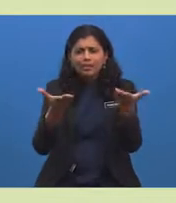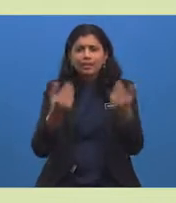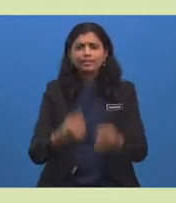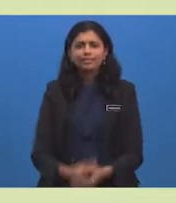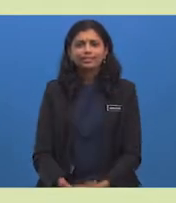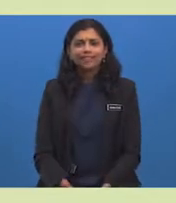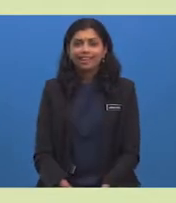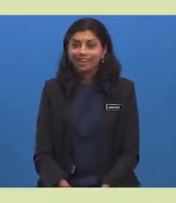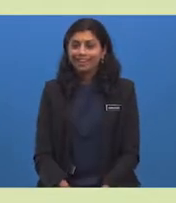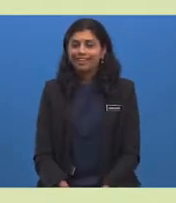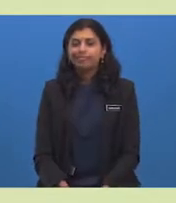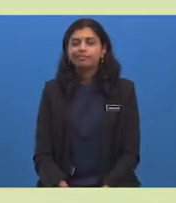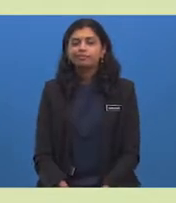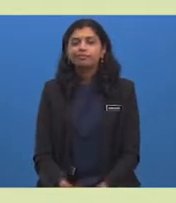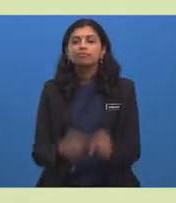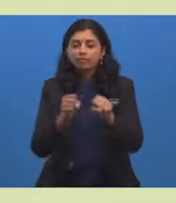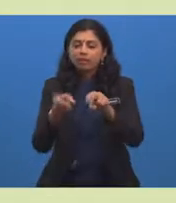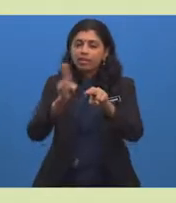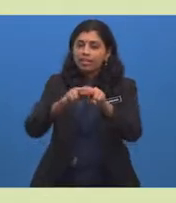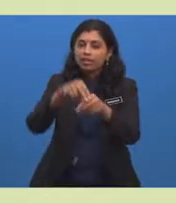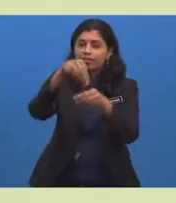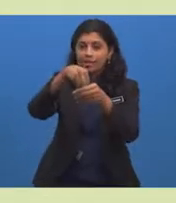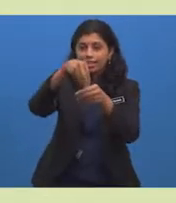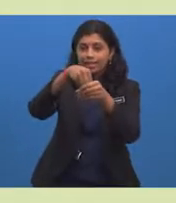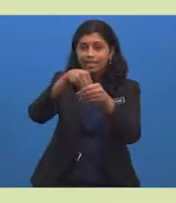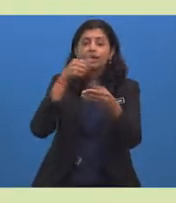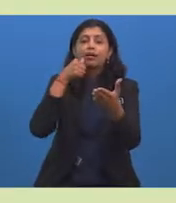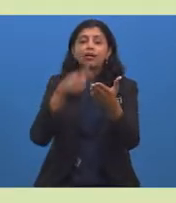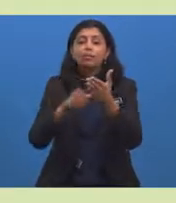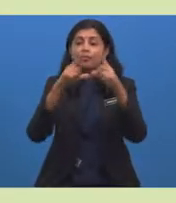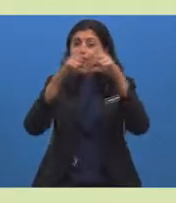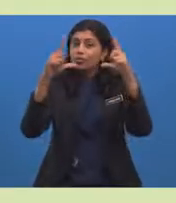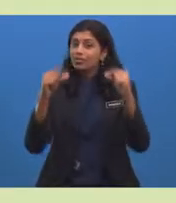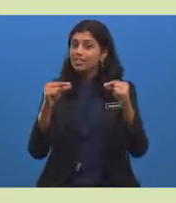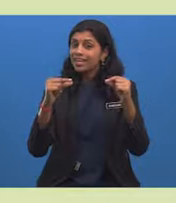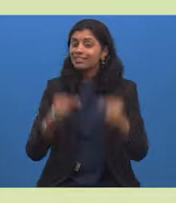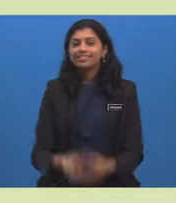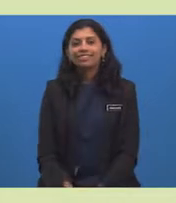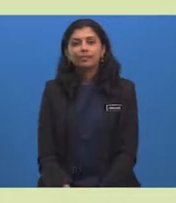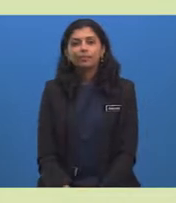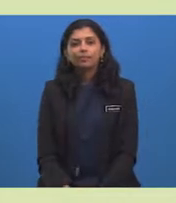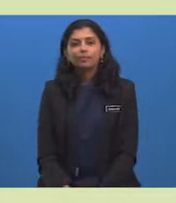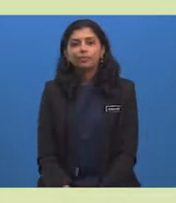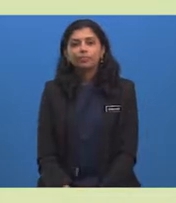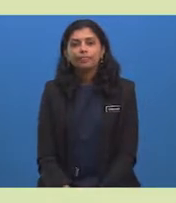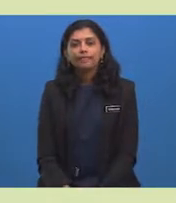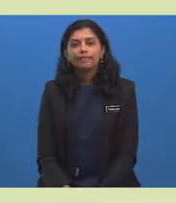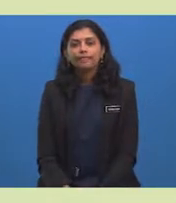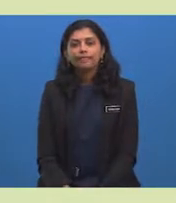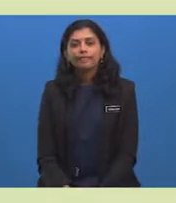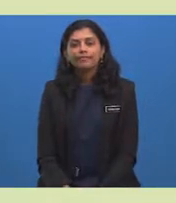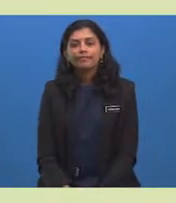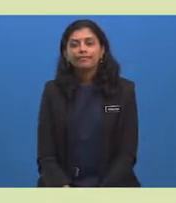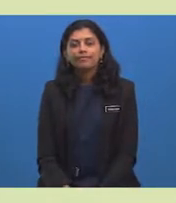points that have been included by the writer in her postcard And some are not in there